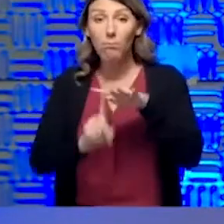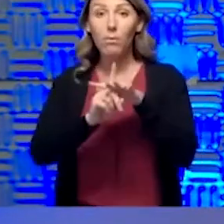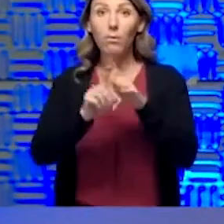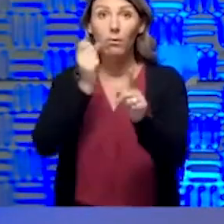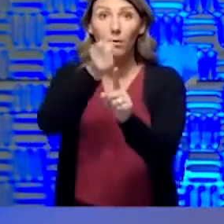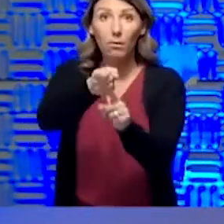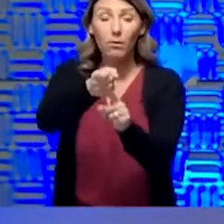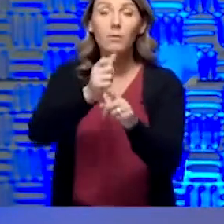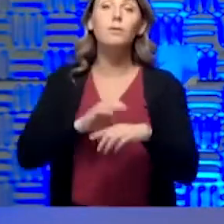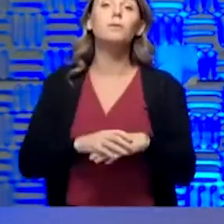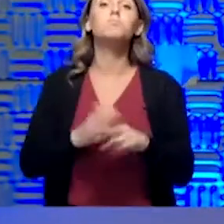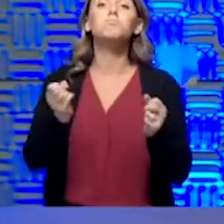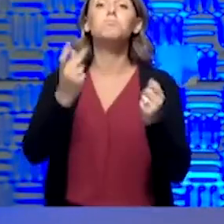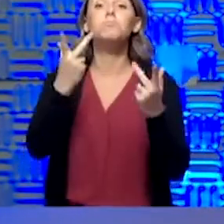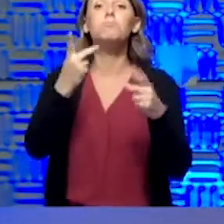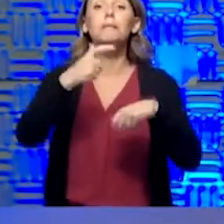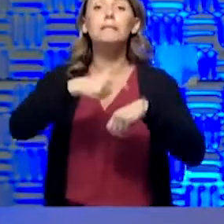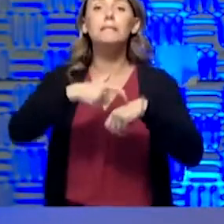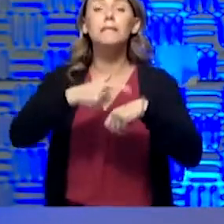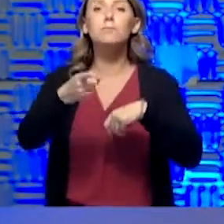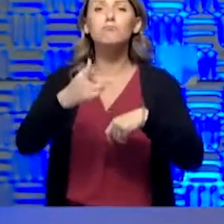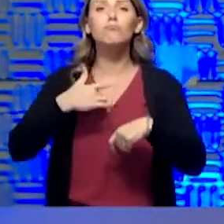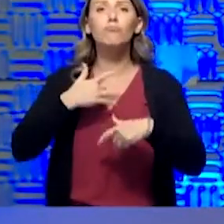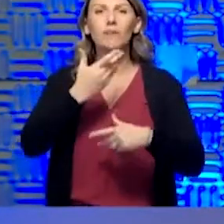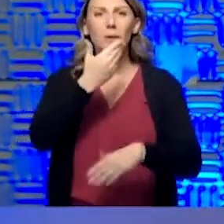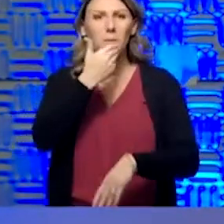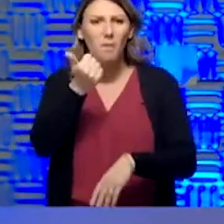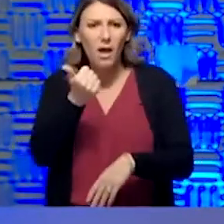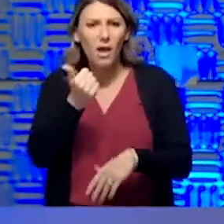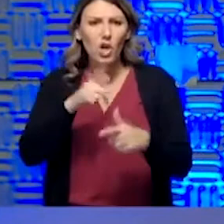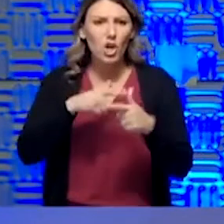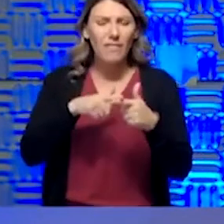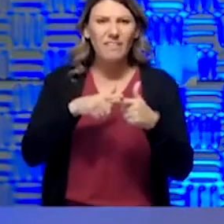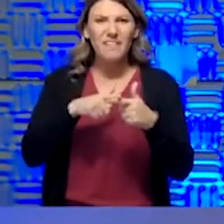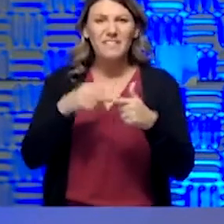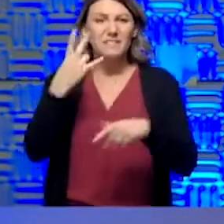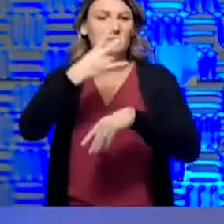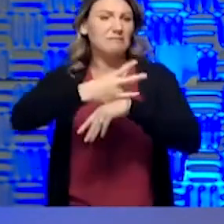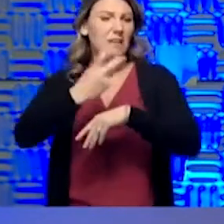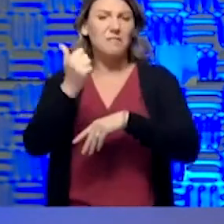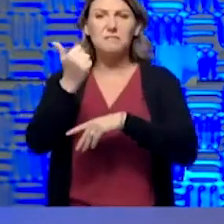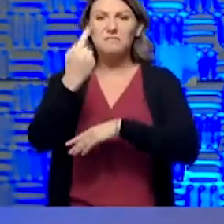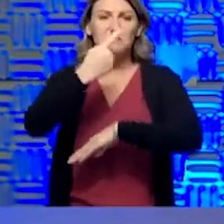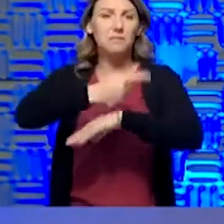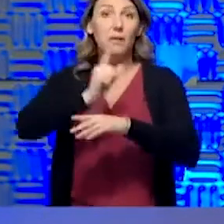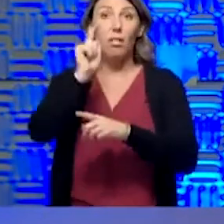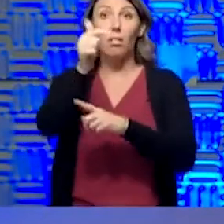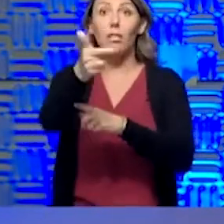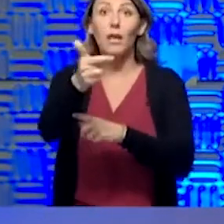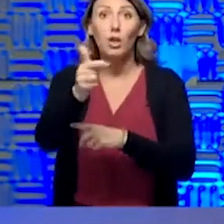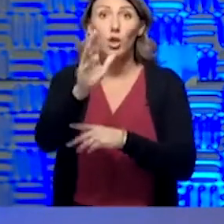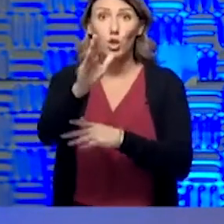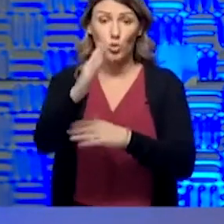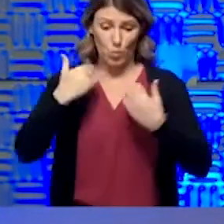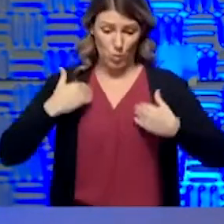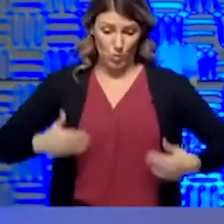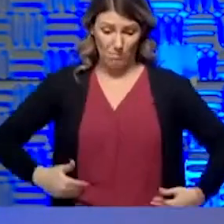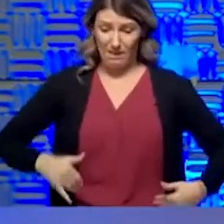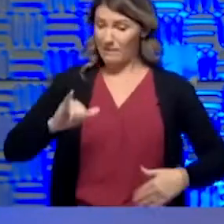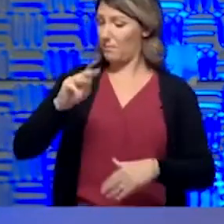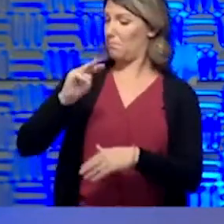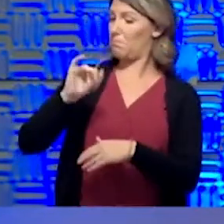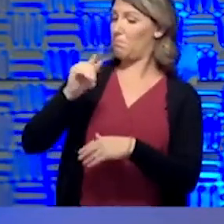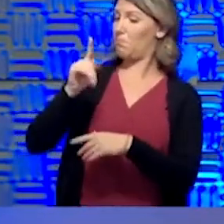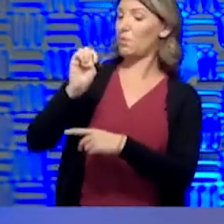times you can feel better. But then 7 to 10 days later, you can probably have your immune dysregulation, the